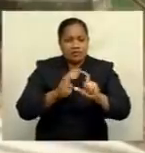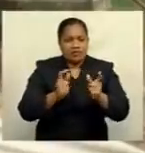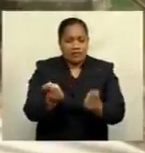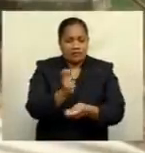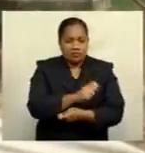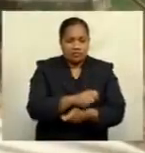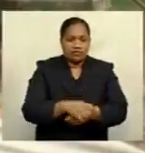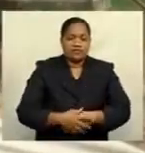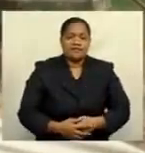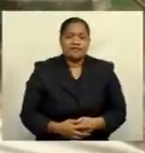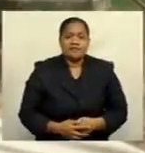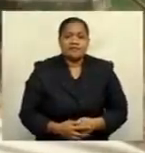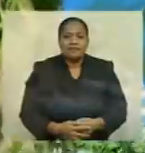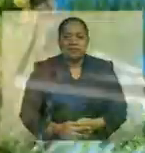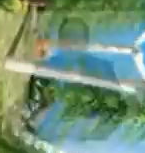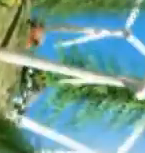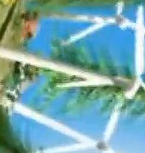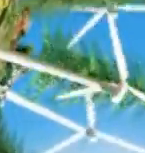News.